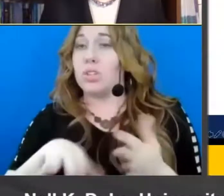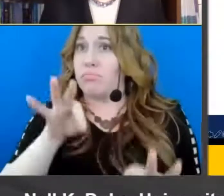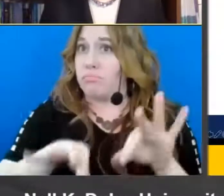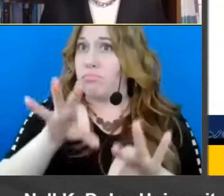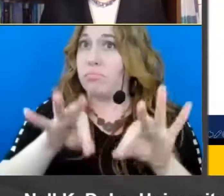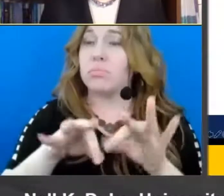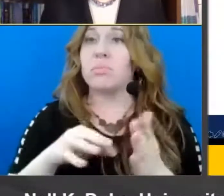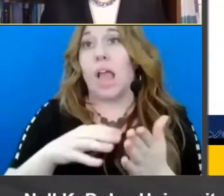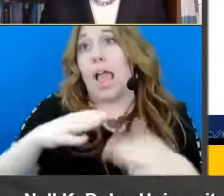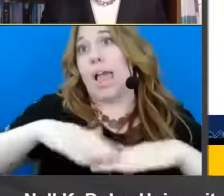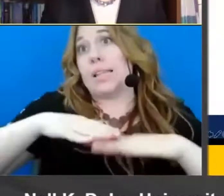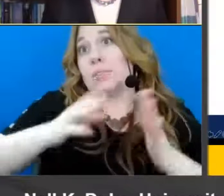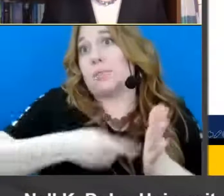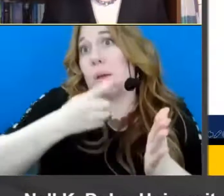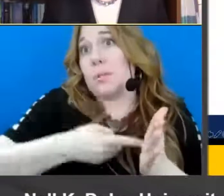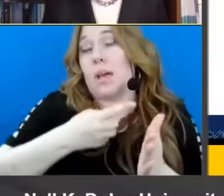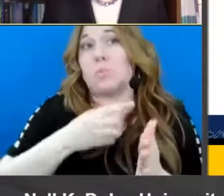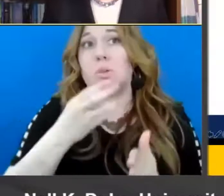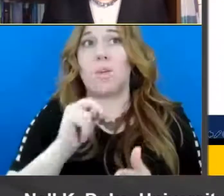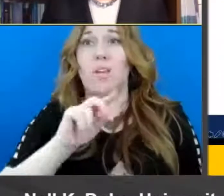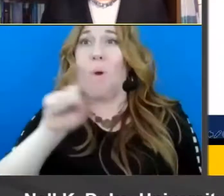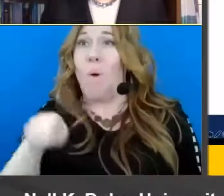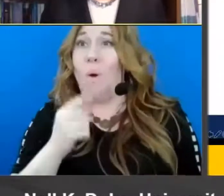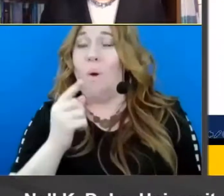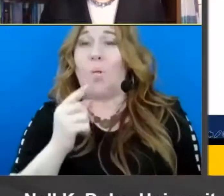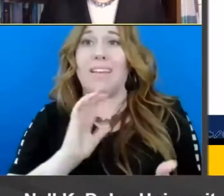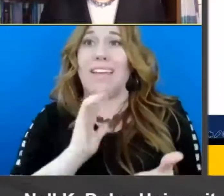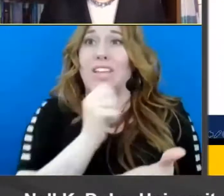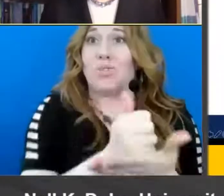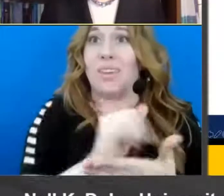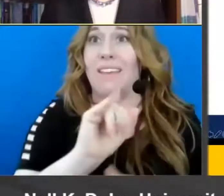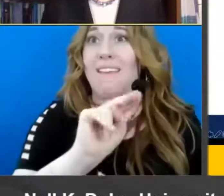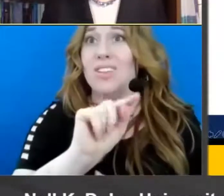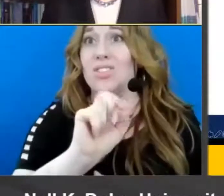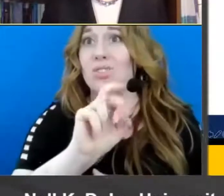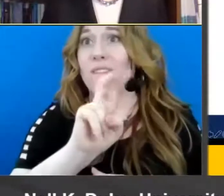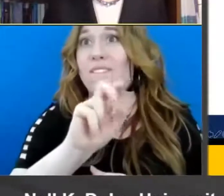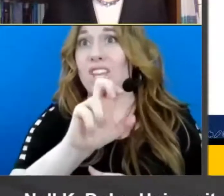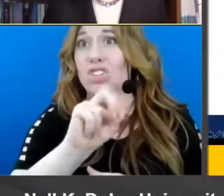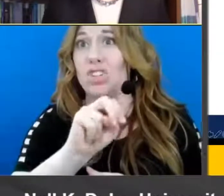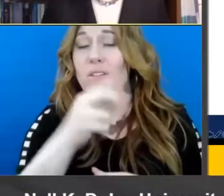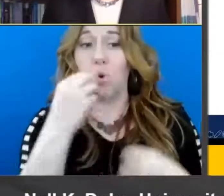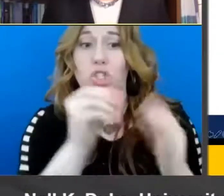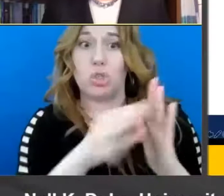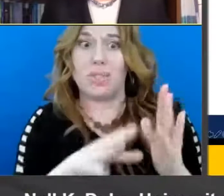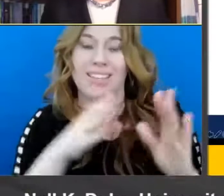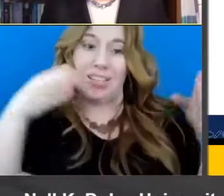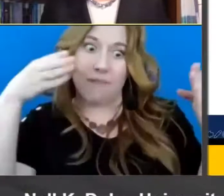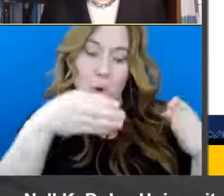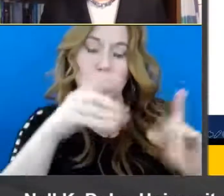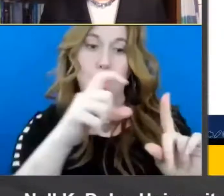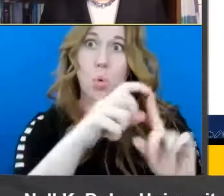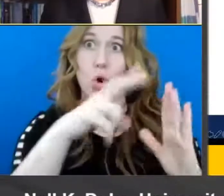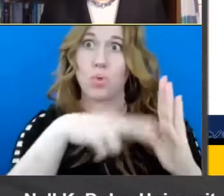uh when the only intervention students receive is an intervention around word reading that alone can have a positive